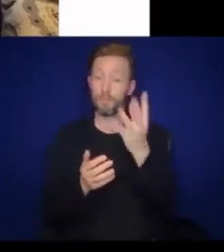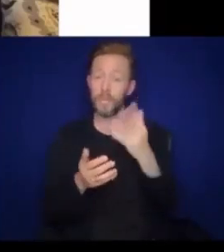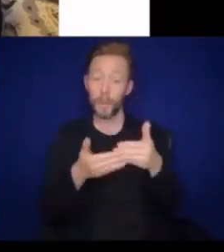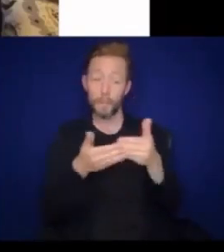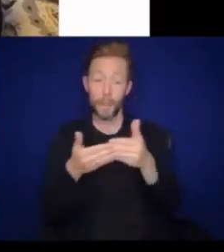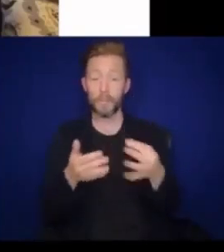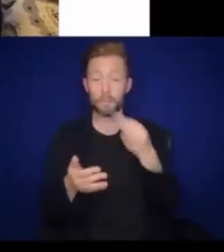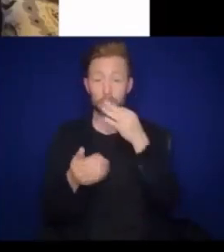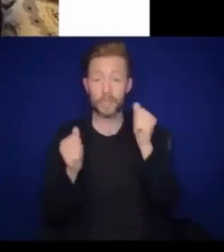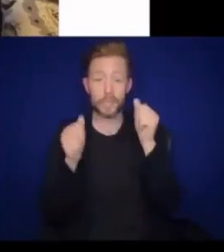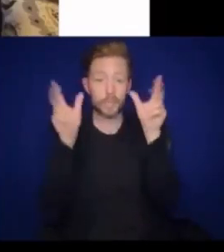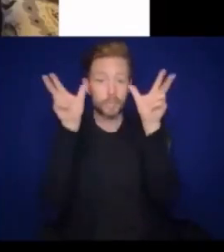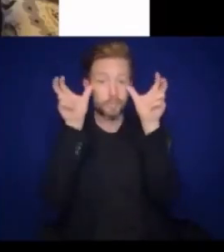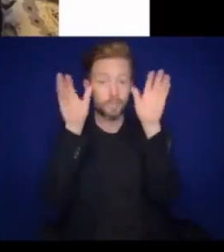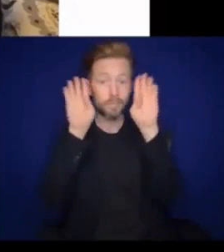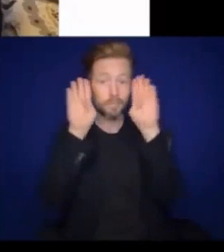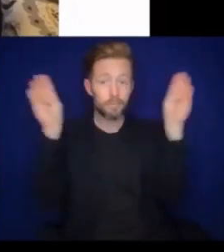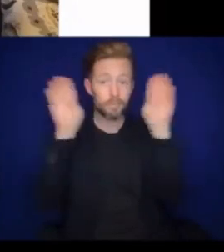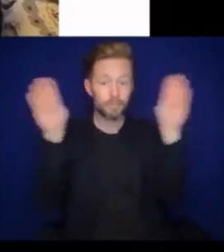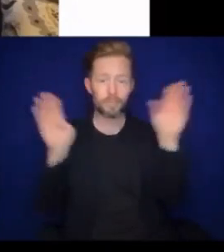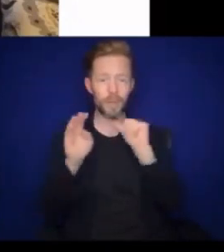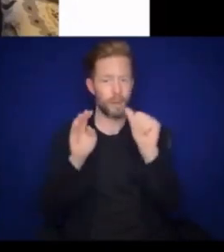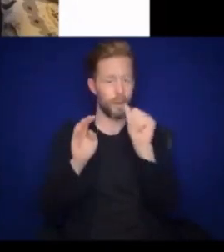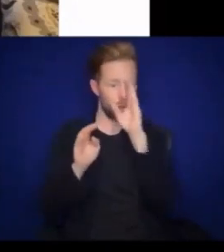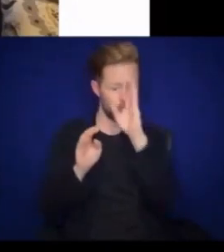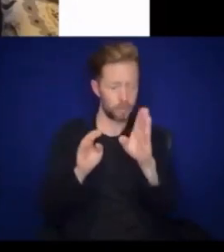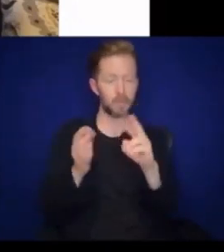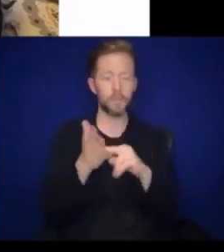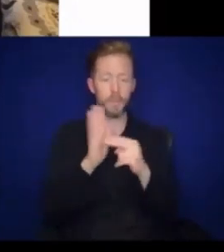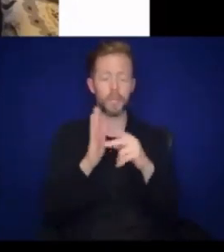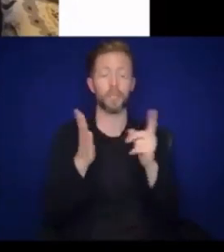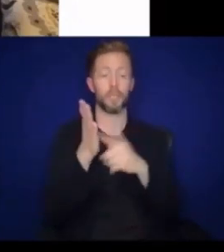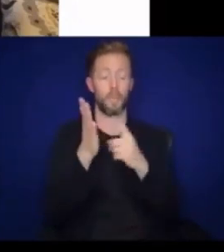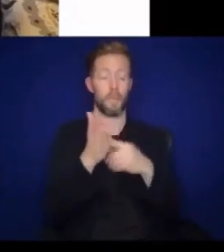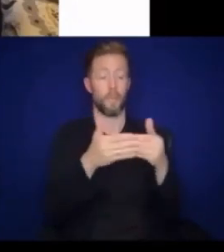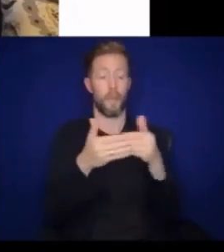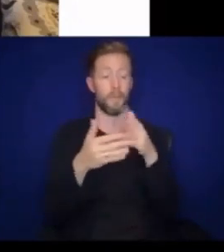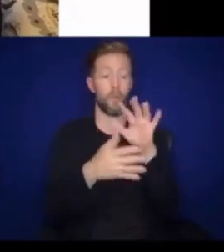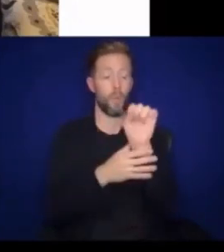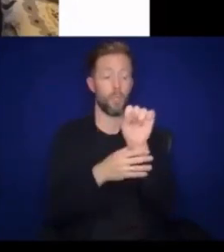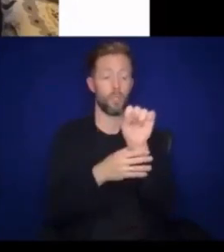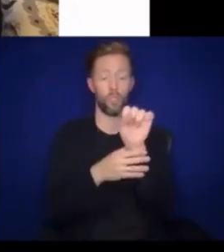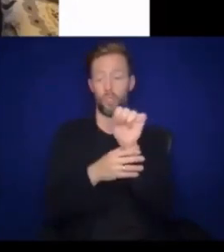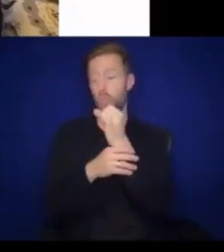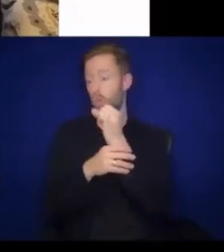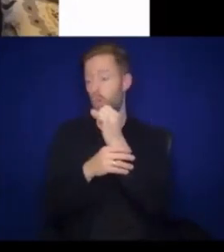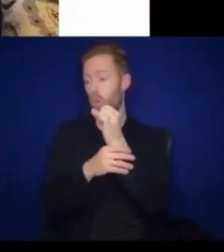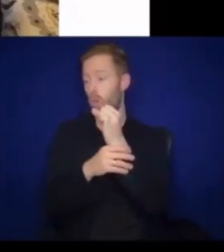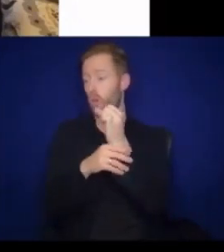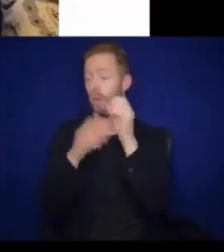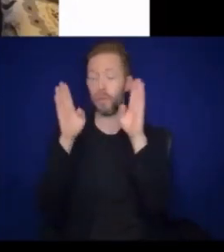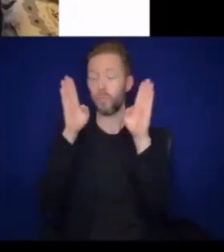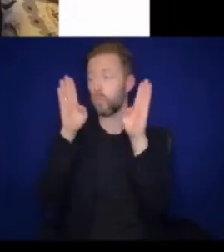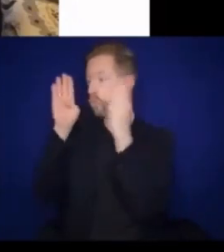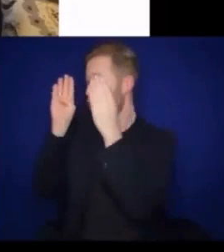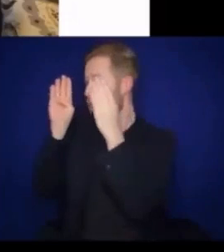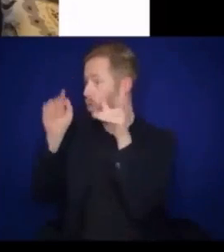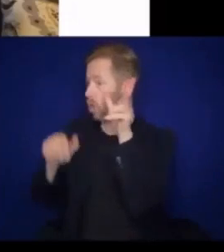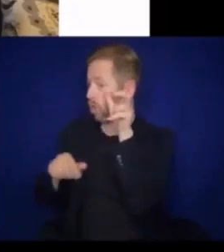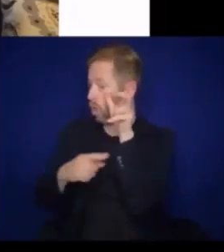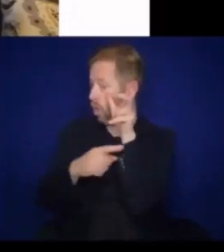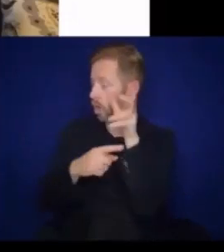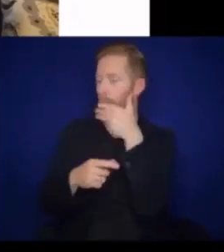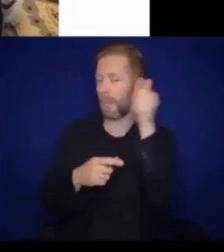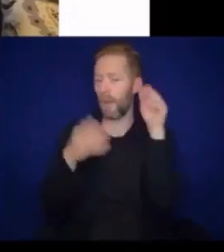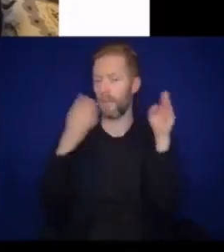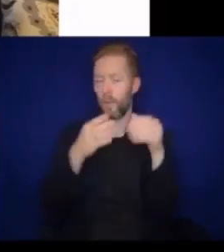peripheral vision up to about three months. So they may turn their head away from you and try to look at you from the corner of their eye to get a better focus.